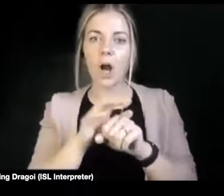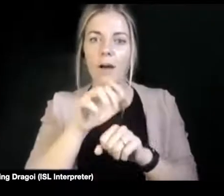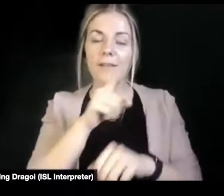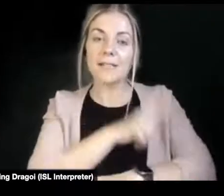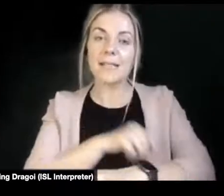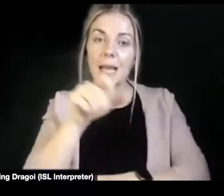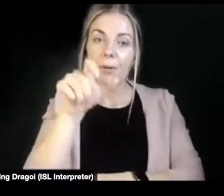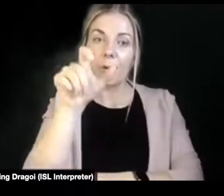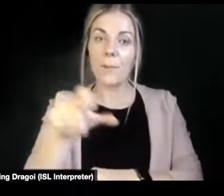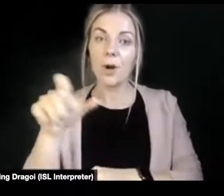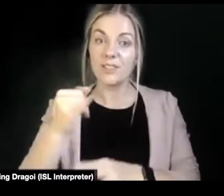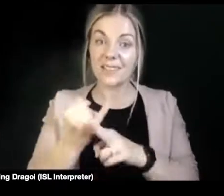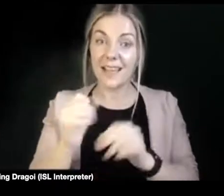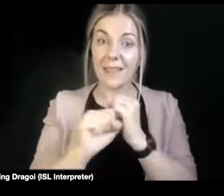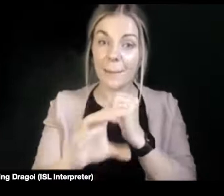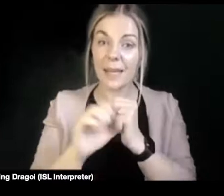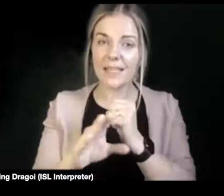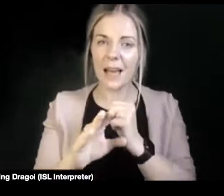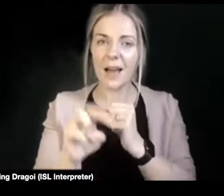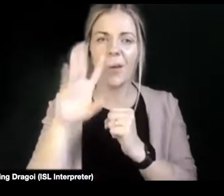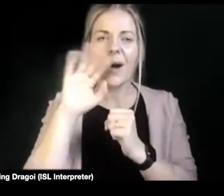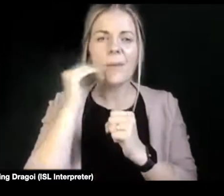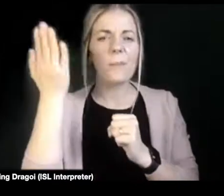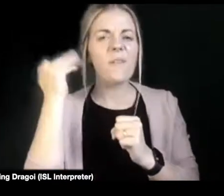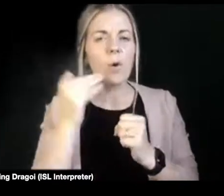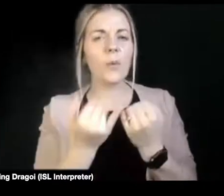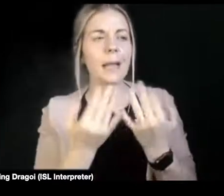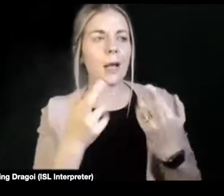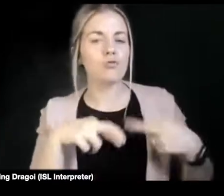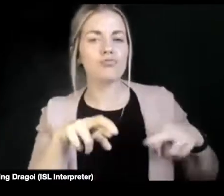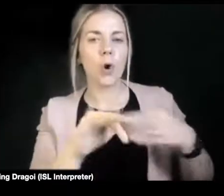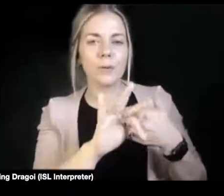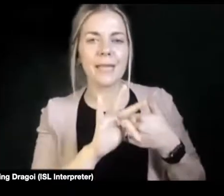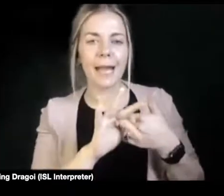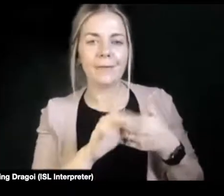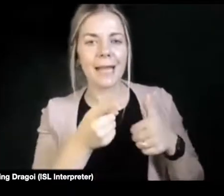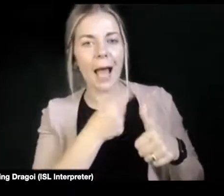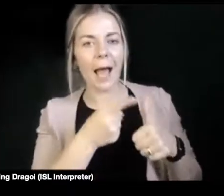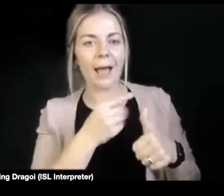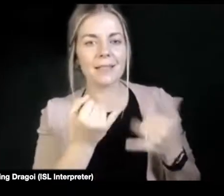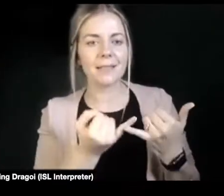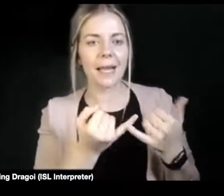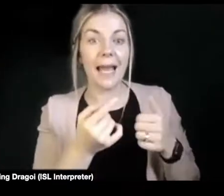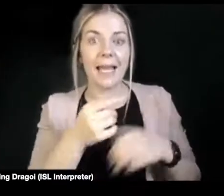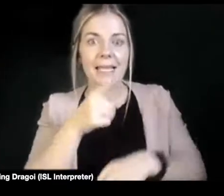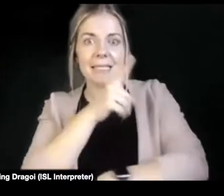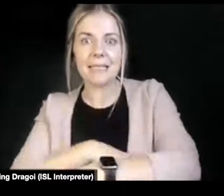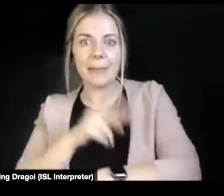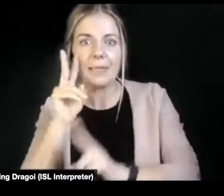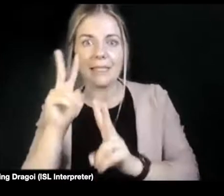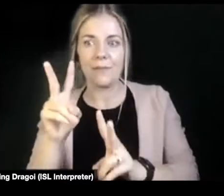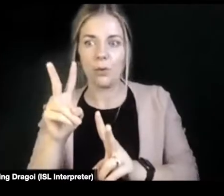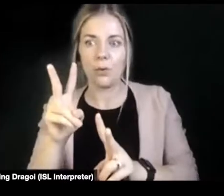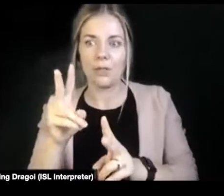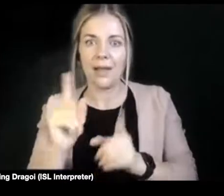likes of the, you know, kind of road safety ads and, you know, where disability is seen as worse than death, these